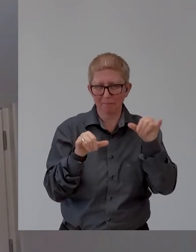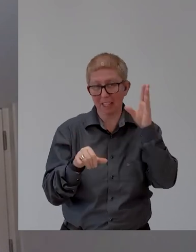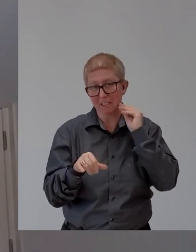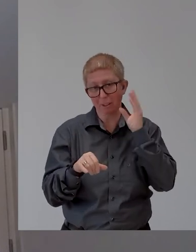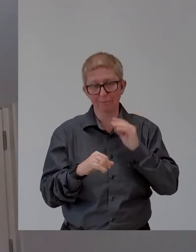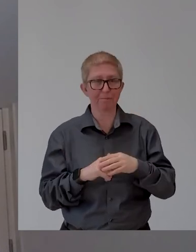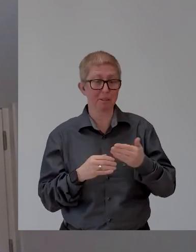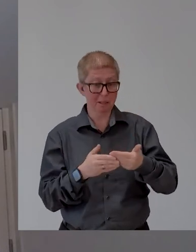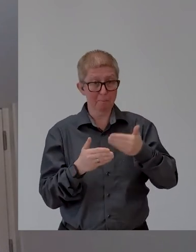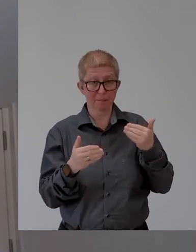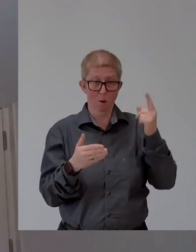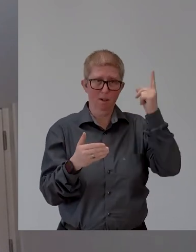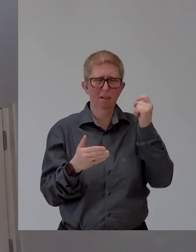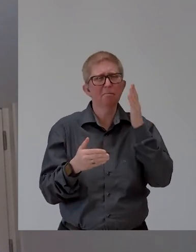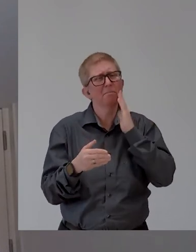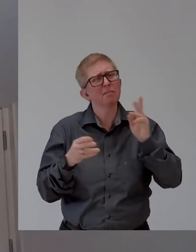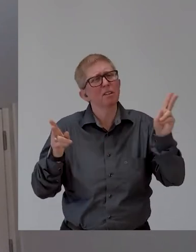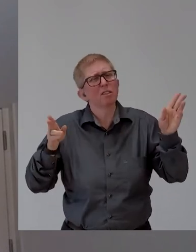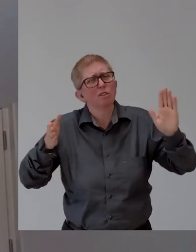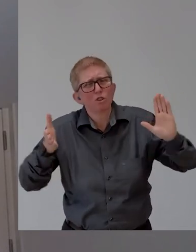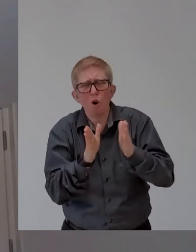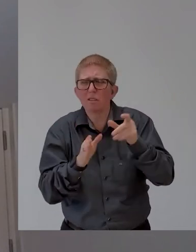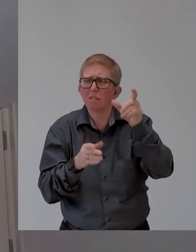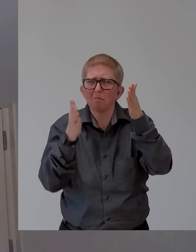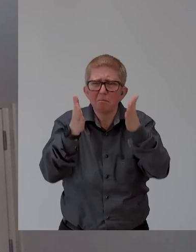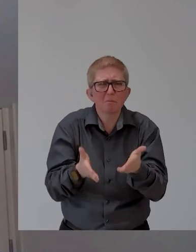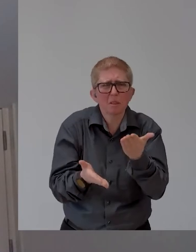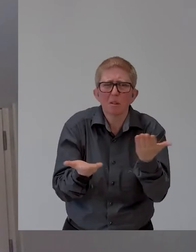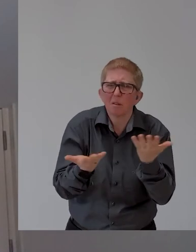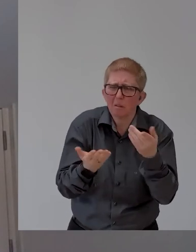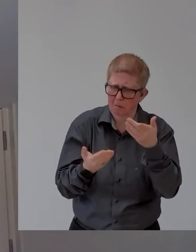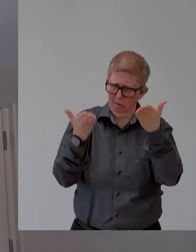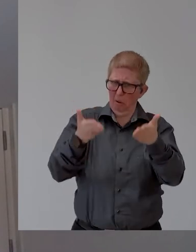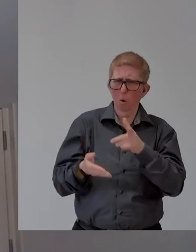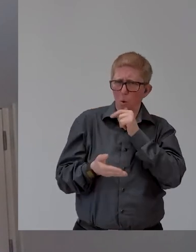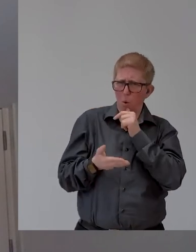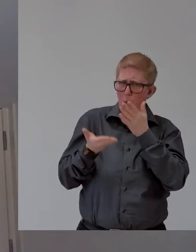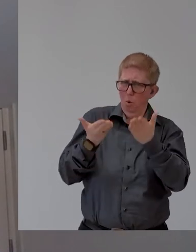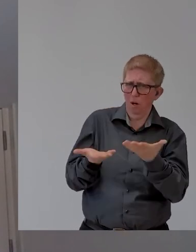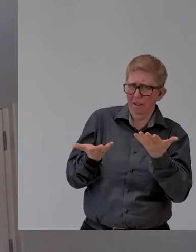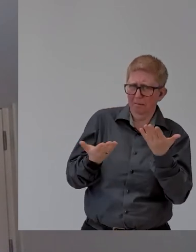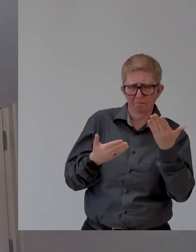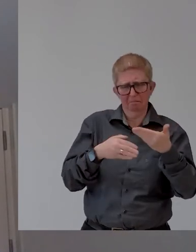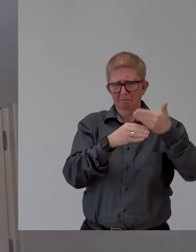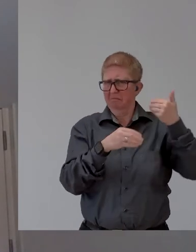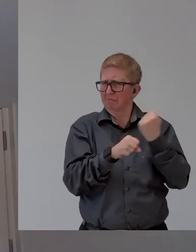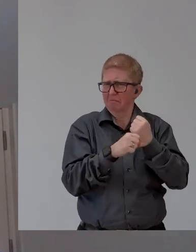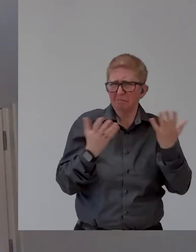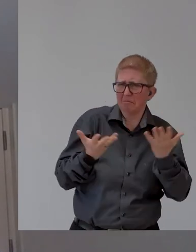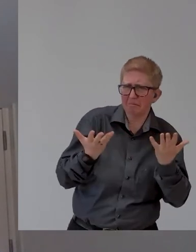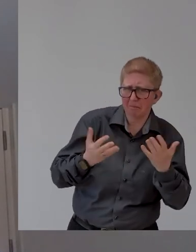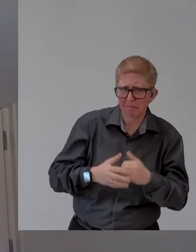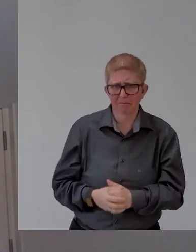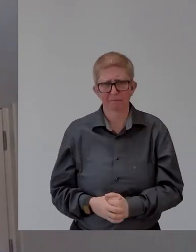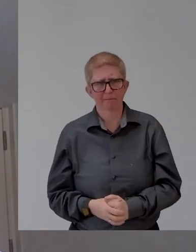you can explain better to anybody who you are, your background. Um, and then let's jump into a conversation. Super.